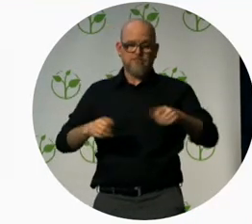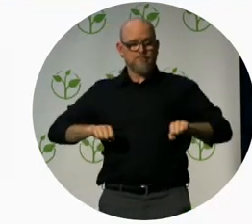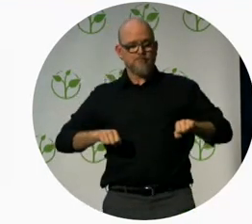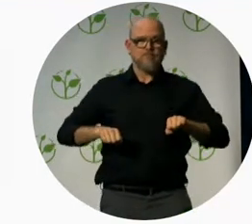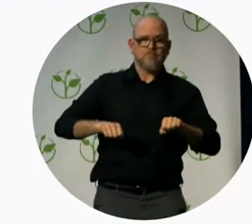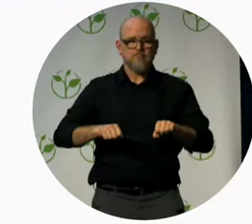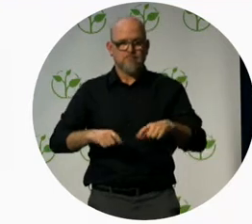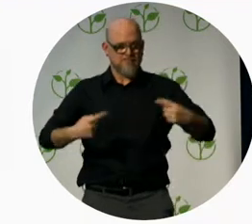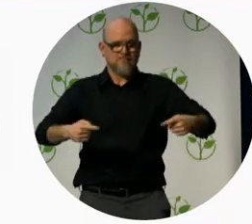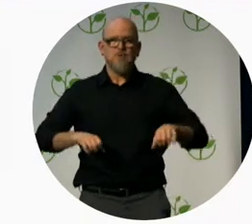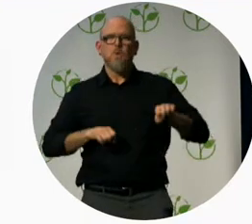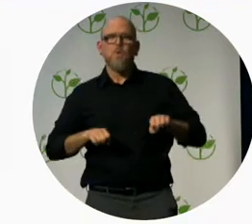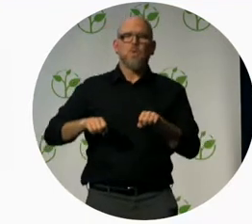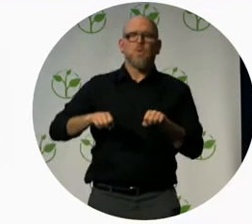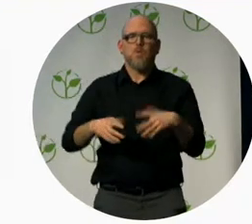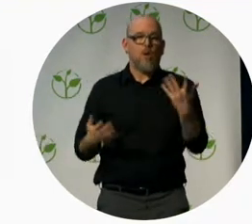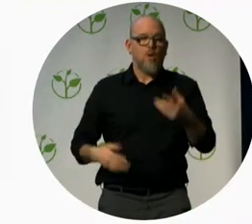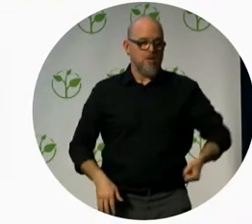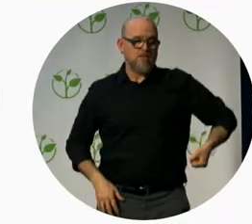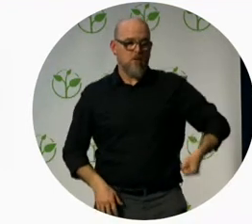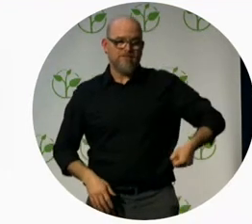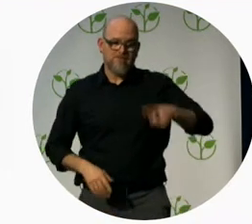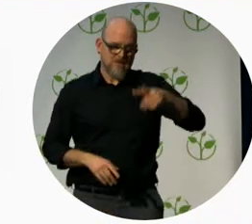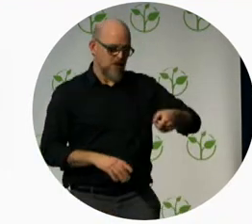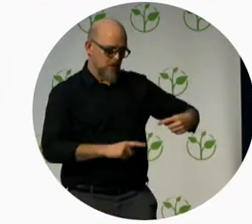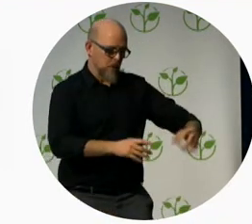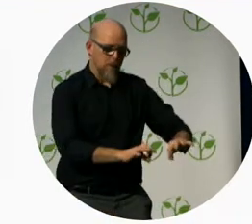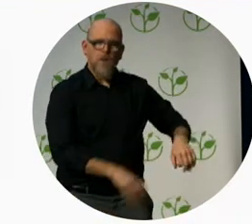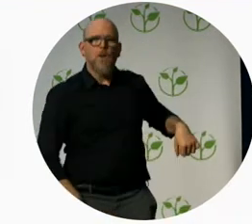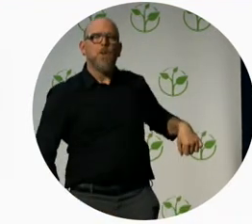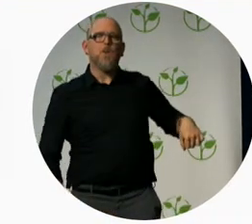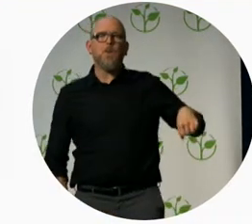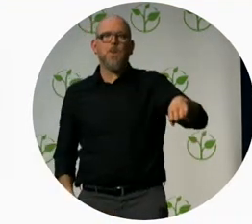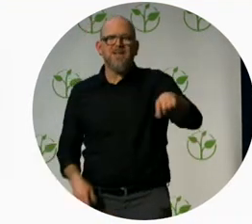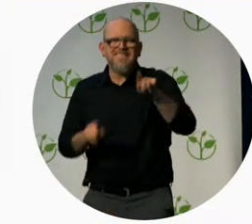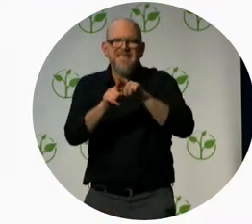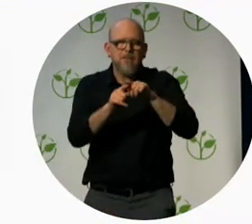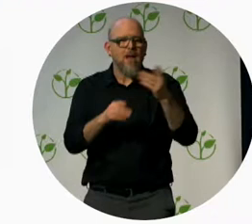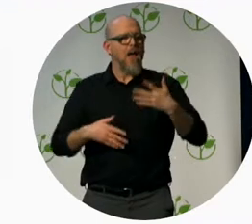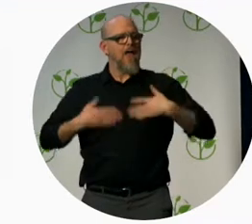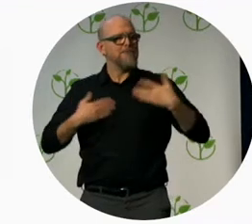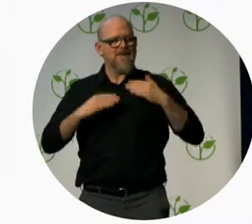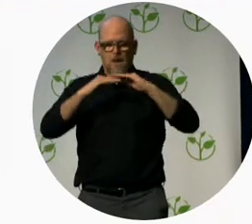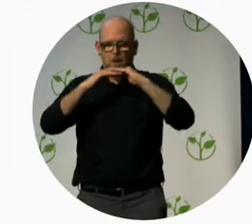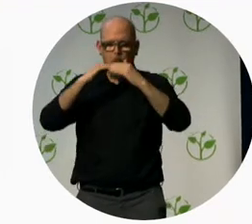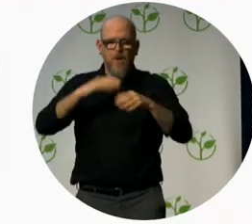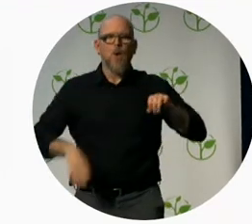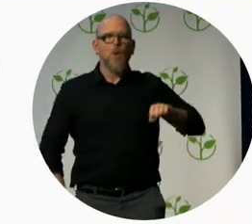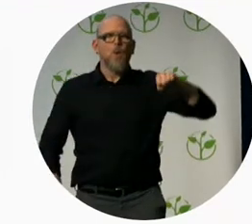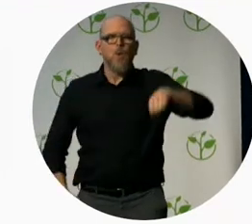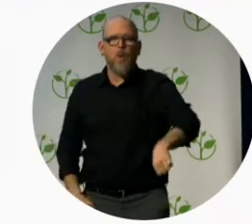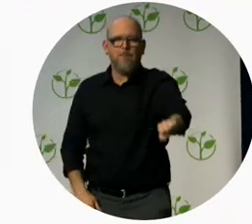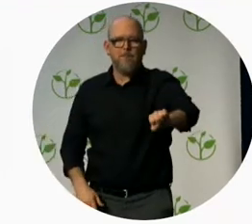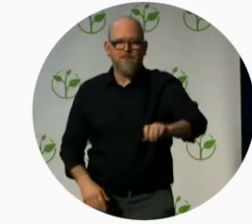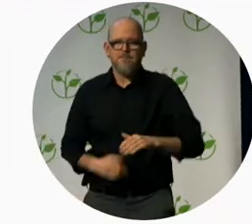that we'd work to find jobs for people with learning and attention issues. In working with others, though, we discovered that so